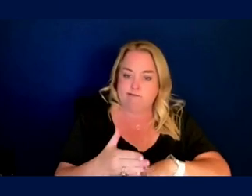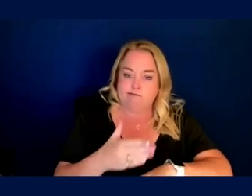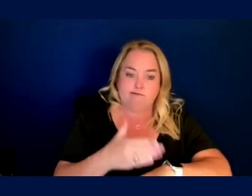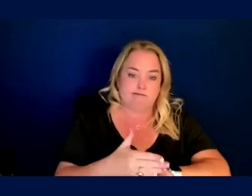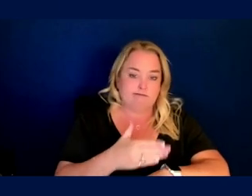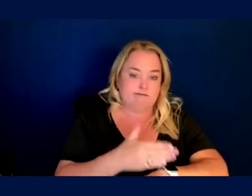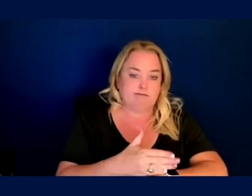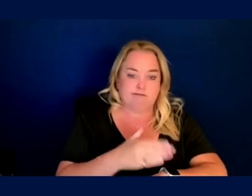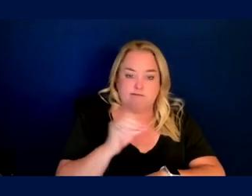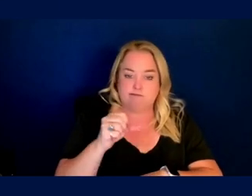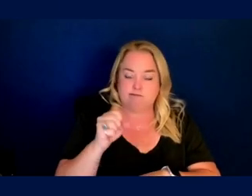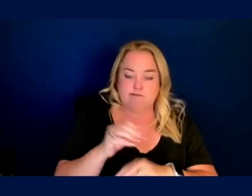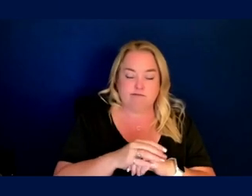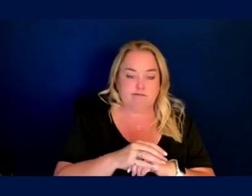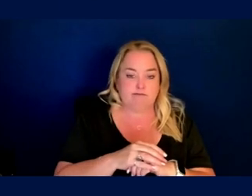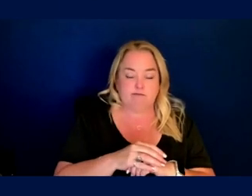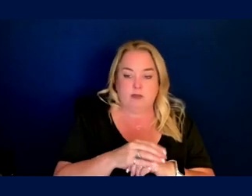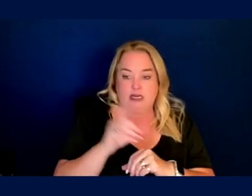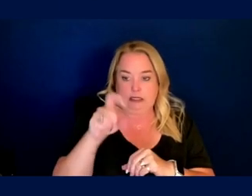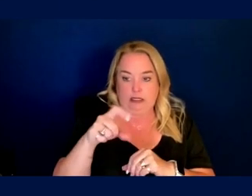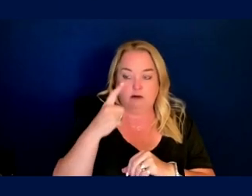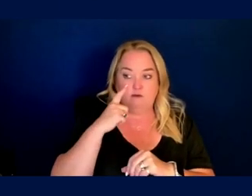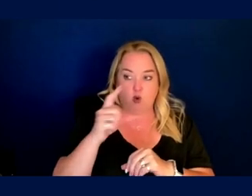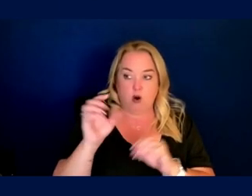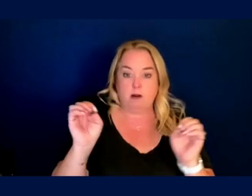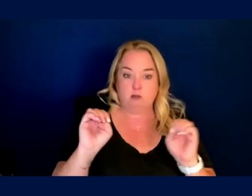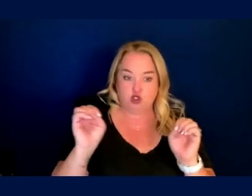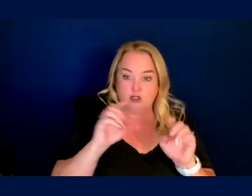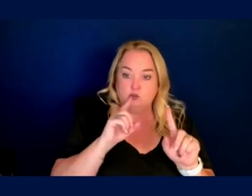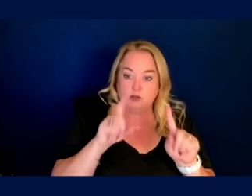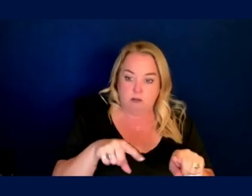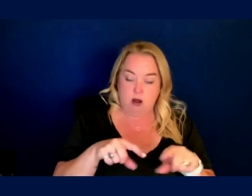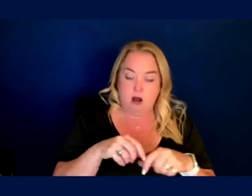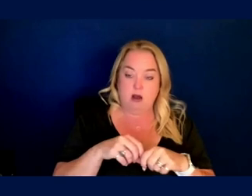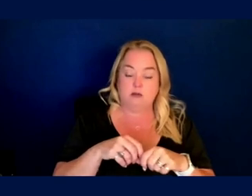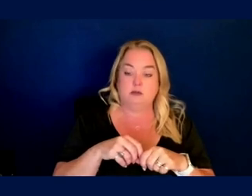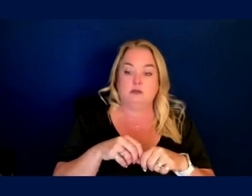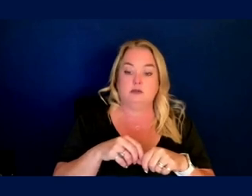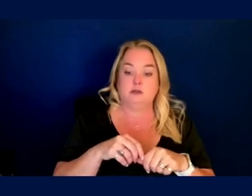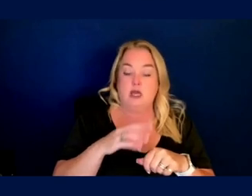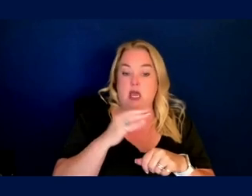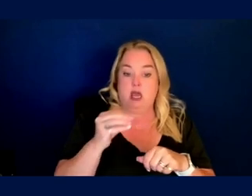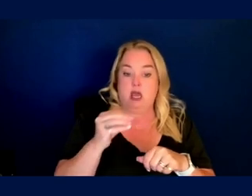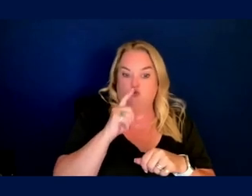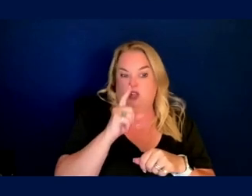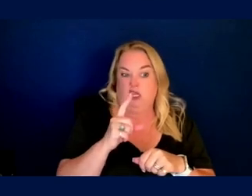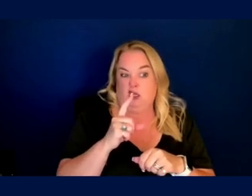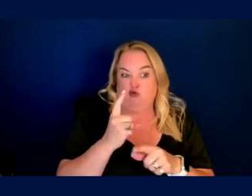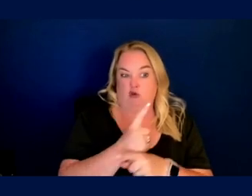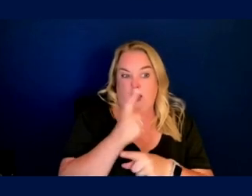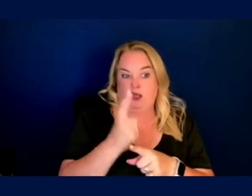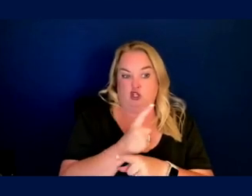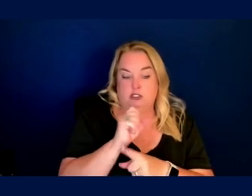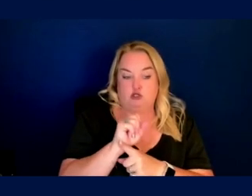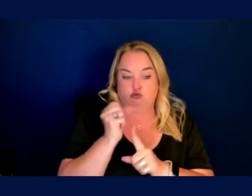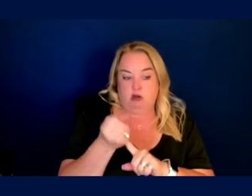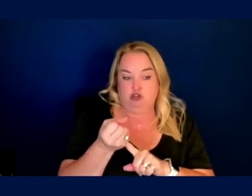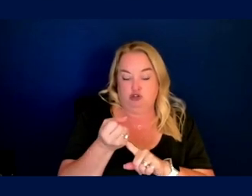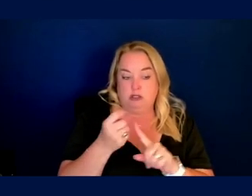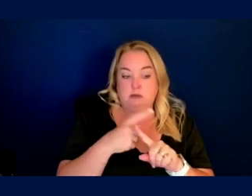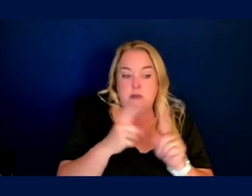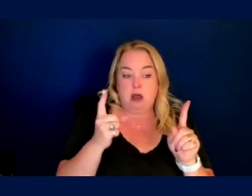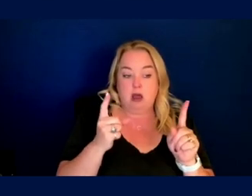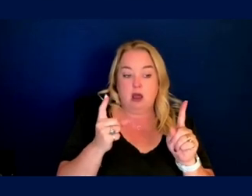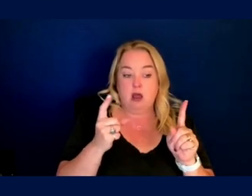So such great need for emergency response protocol terrestrially in the most common of situations. Uh, so I not